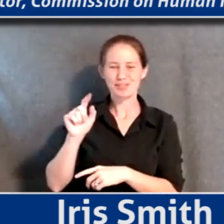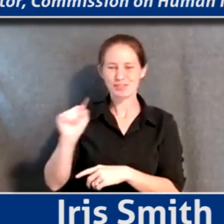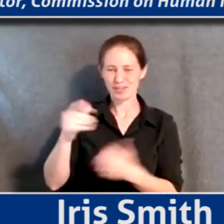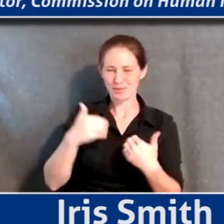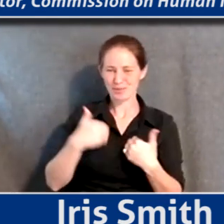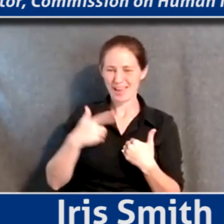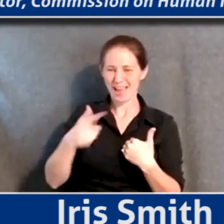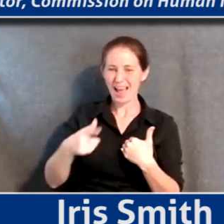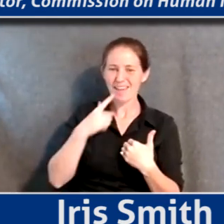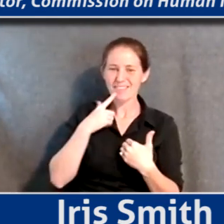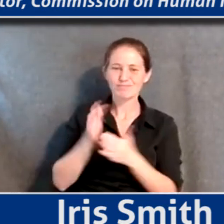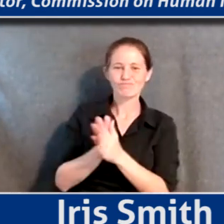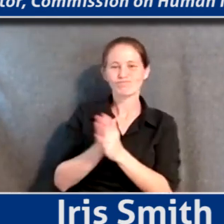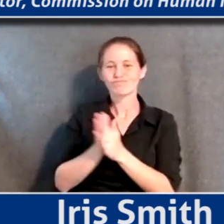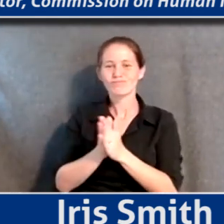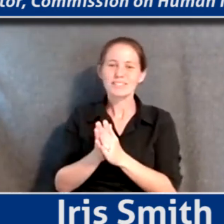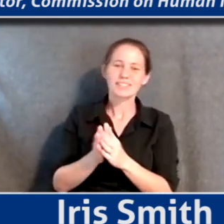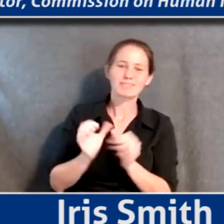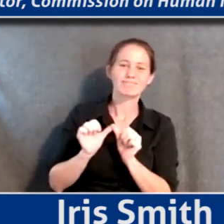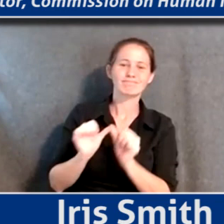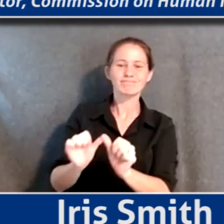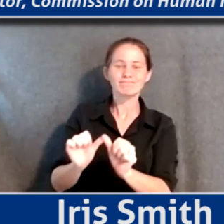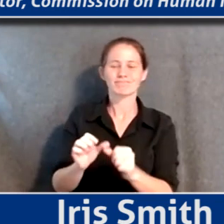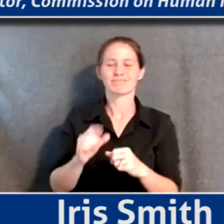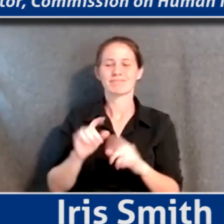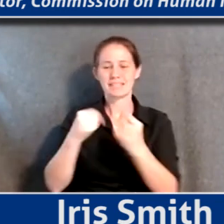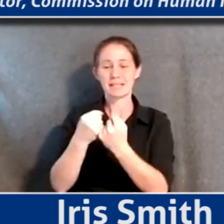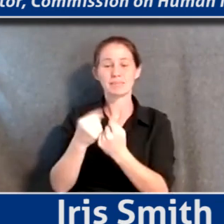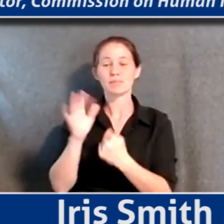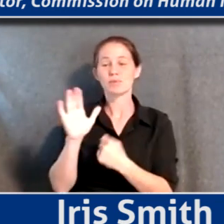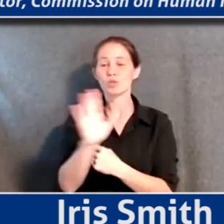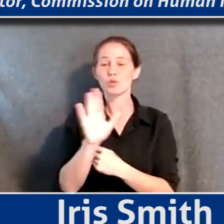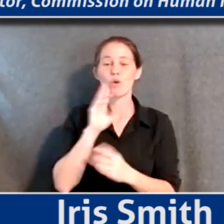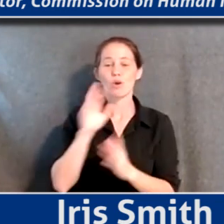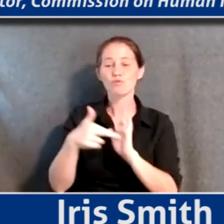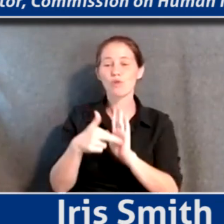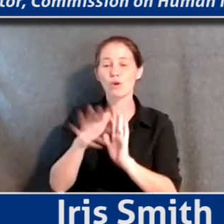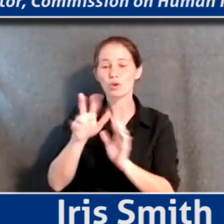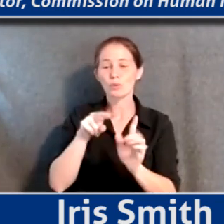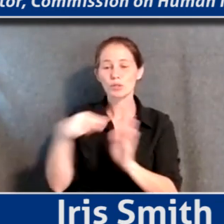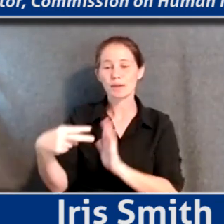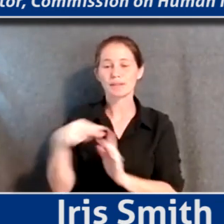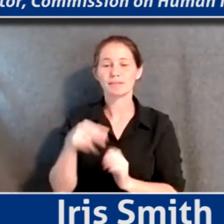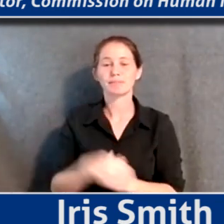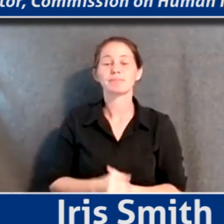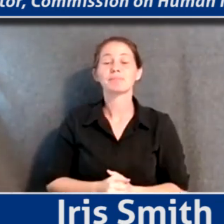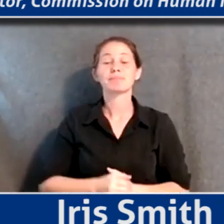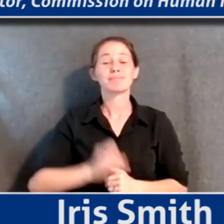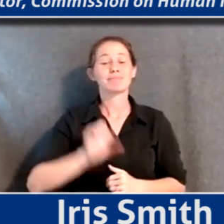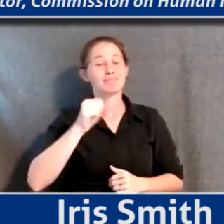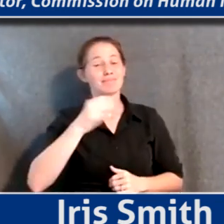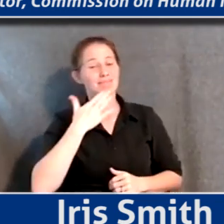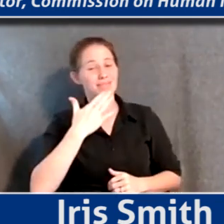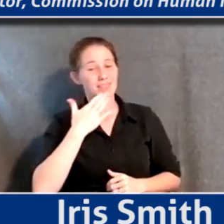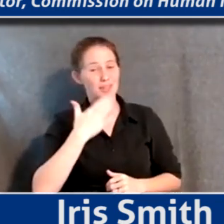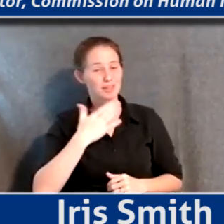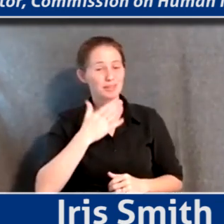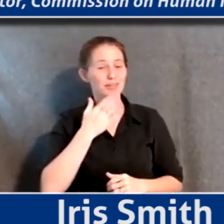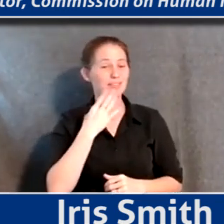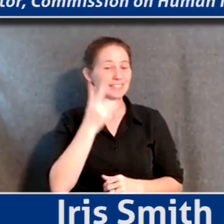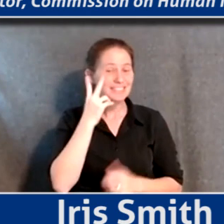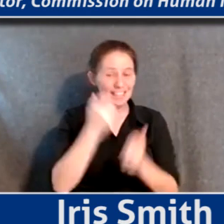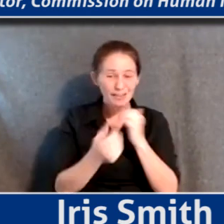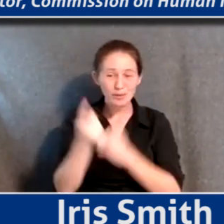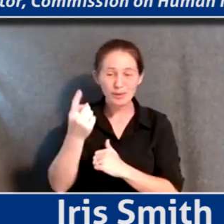We've got the sustainability team. Sir, who are are your role, and what perspective you're bringing to the conversation? Yes, thanks, Josiah. It's good to see everyone.